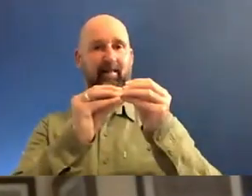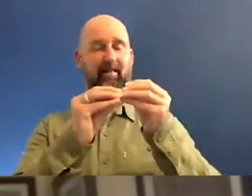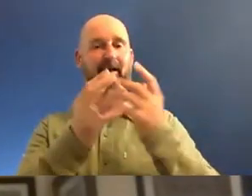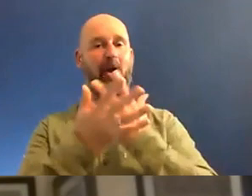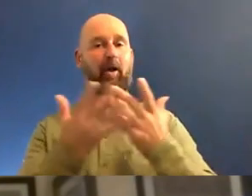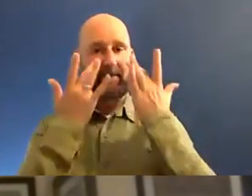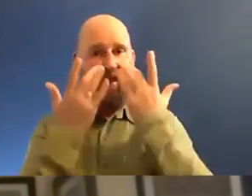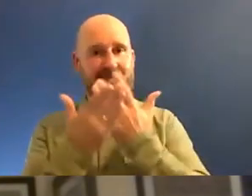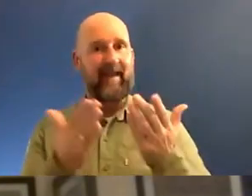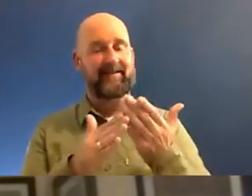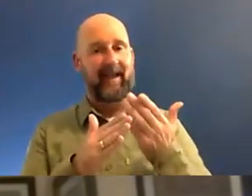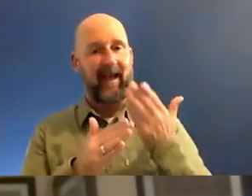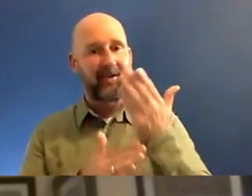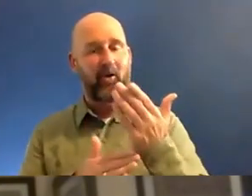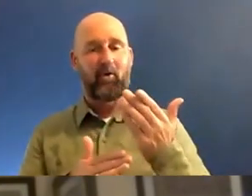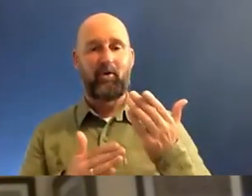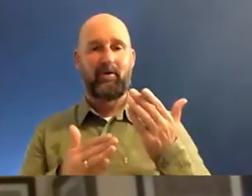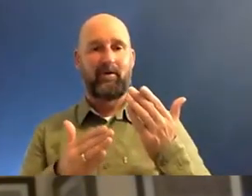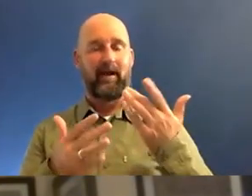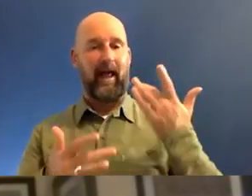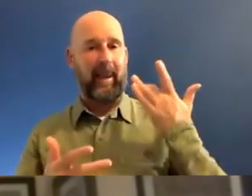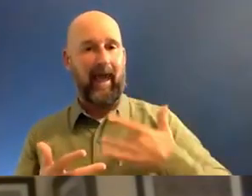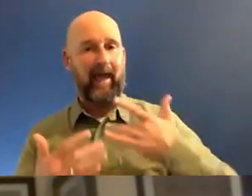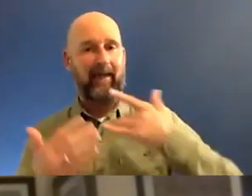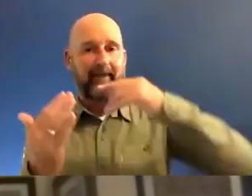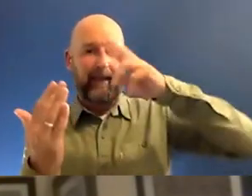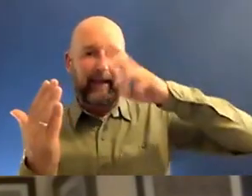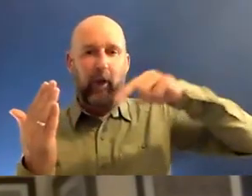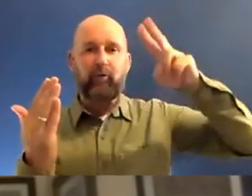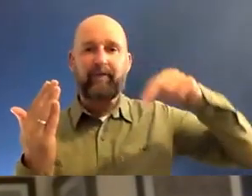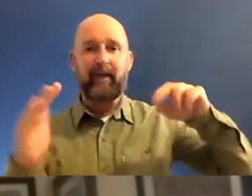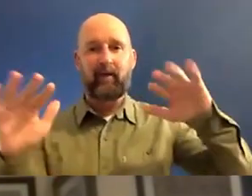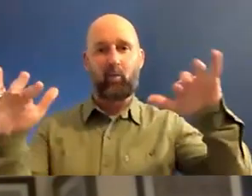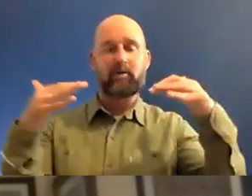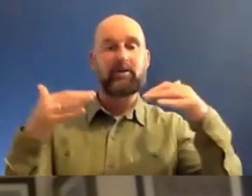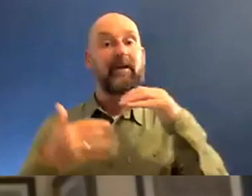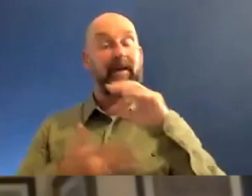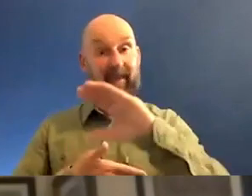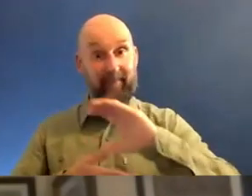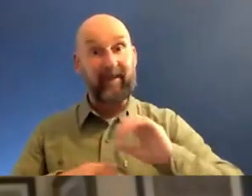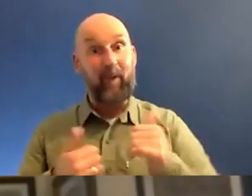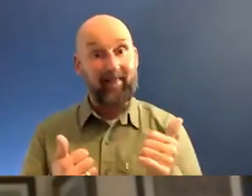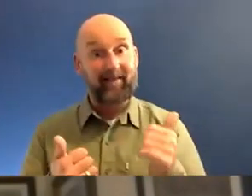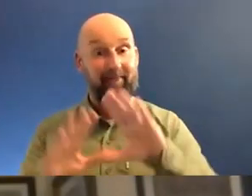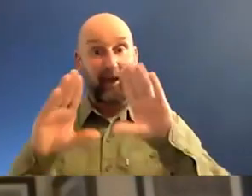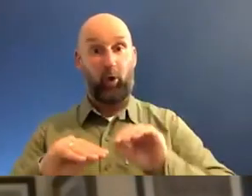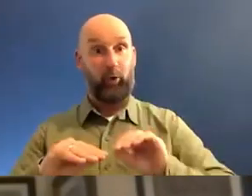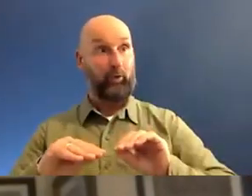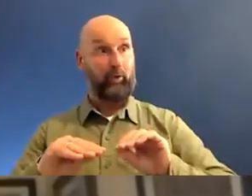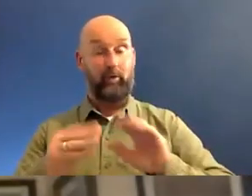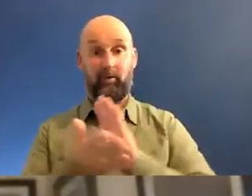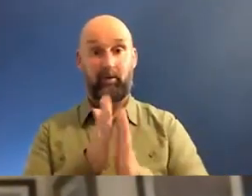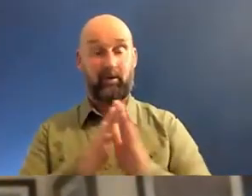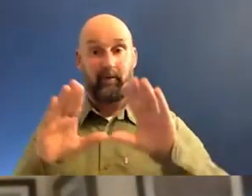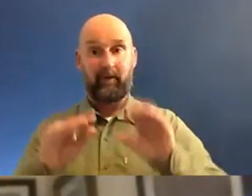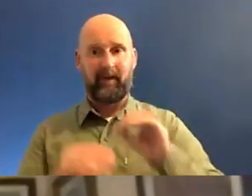events where I'd go down and do live calligraphy. And I love those. I live for those. They paid really well. And suddenly they're all gone. I